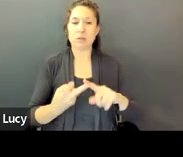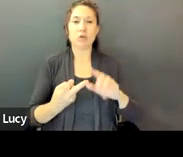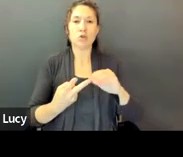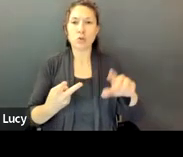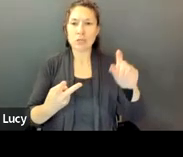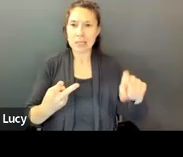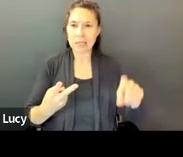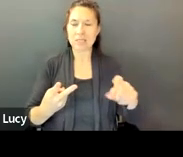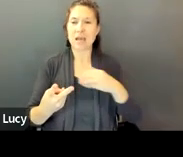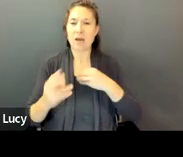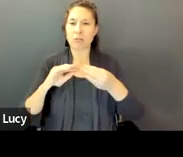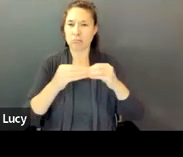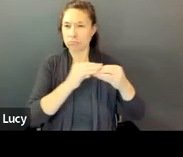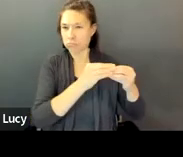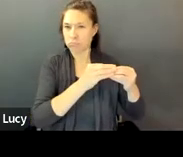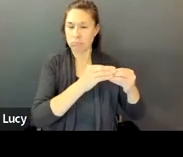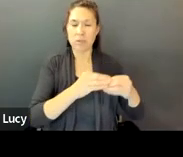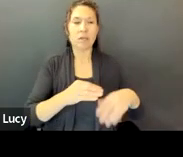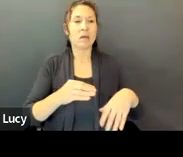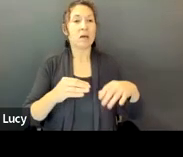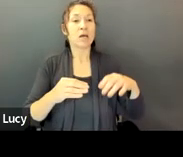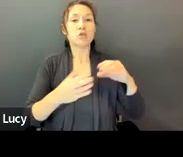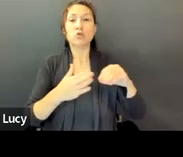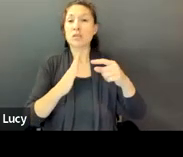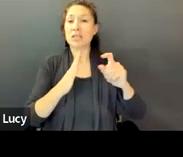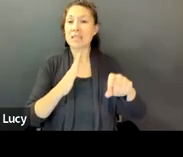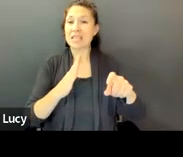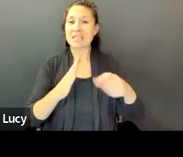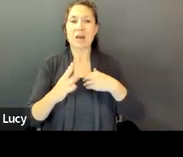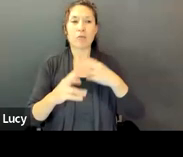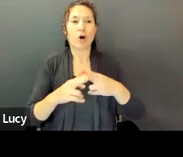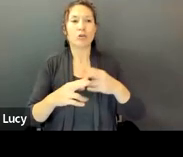represented by the Student Opportunity Index.